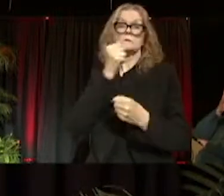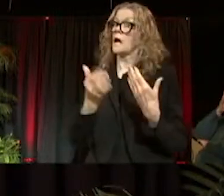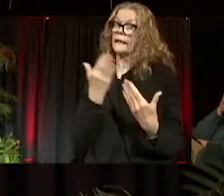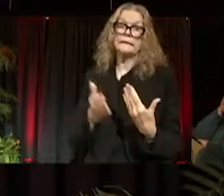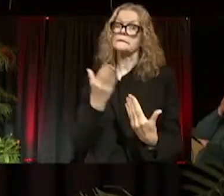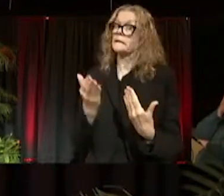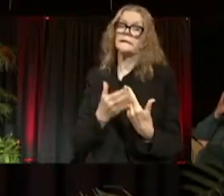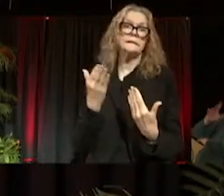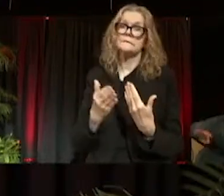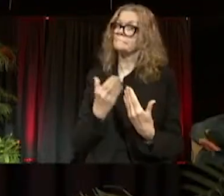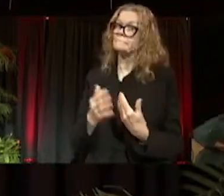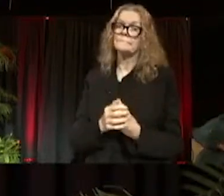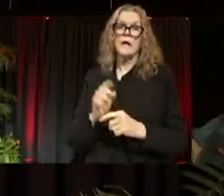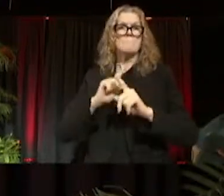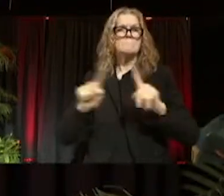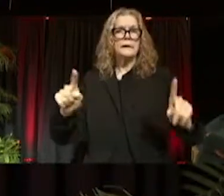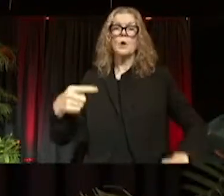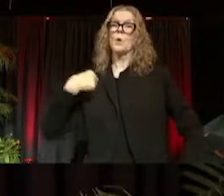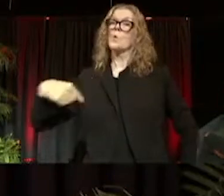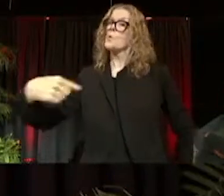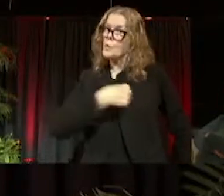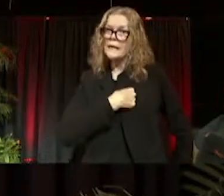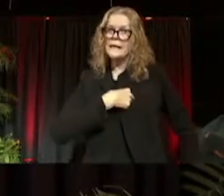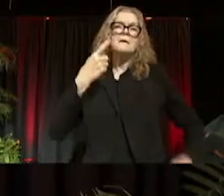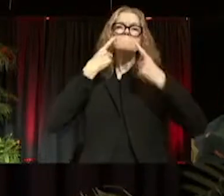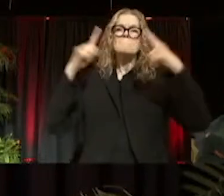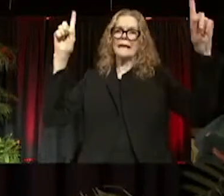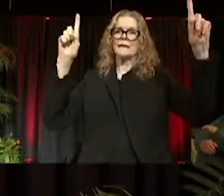but we made it. Thank you.